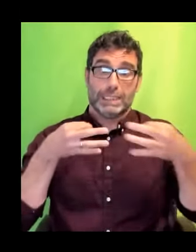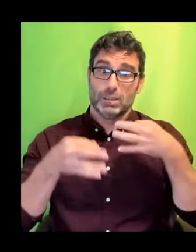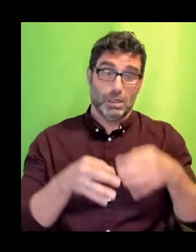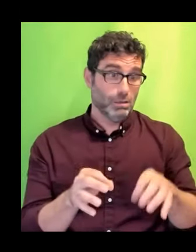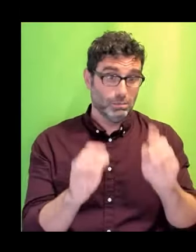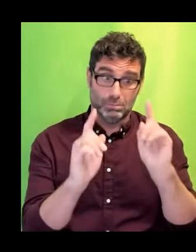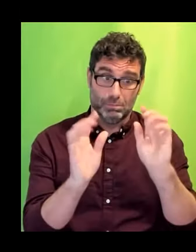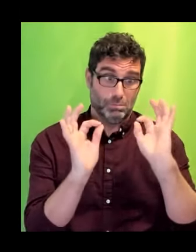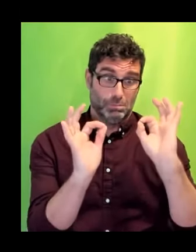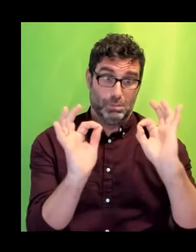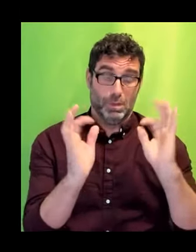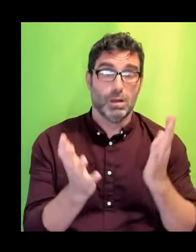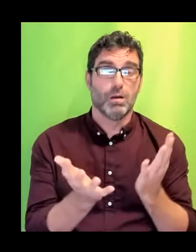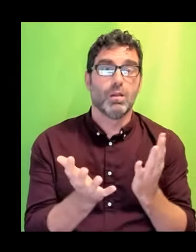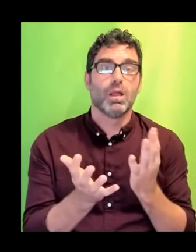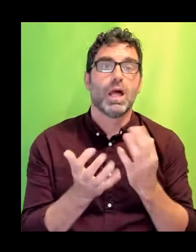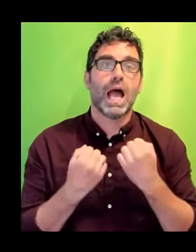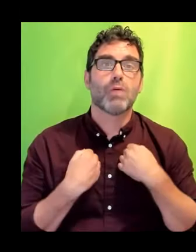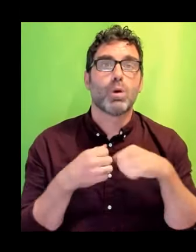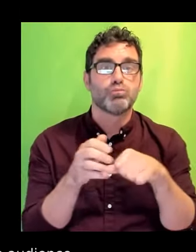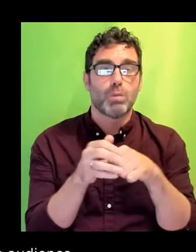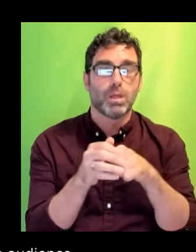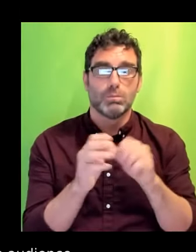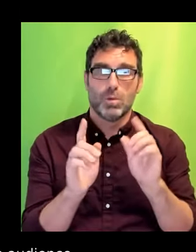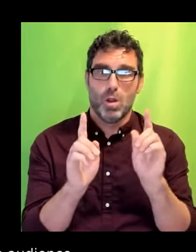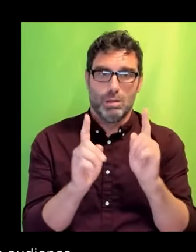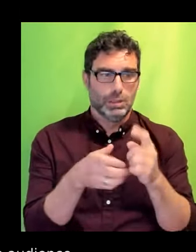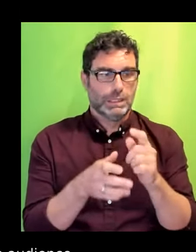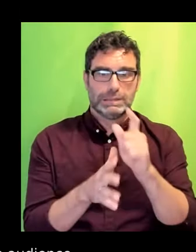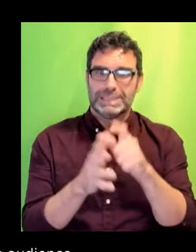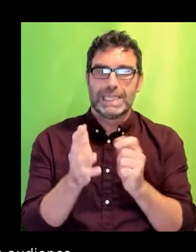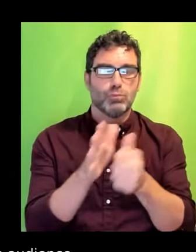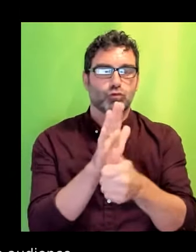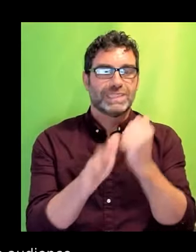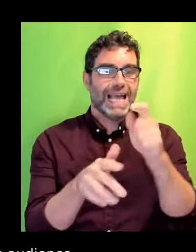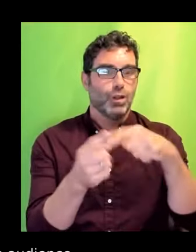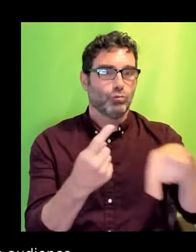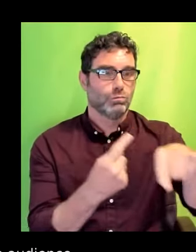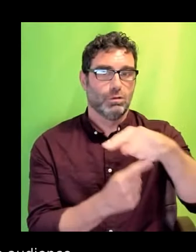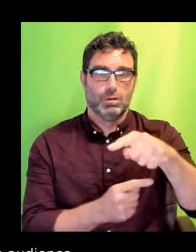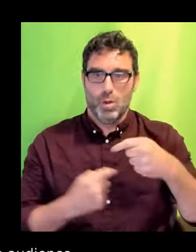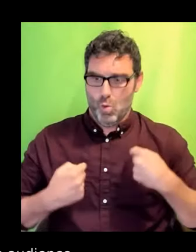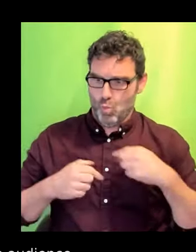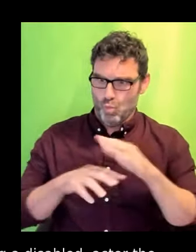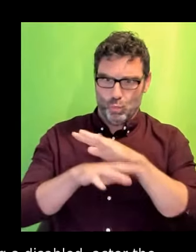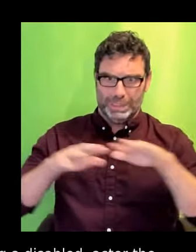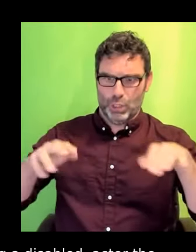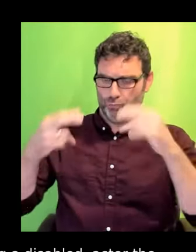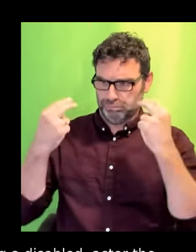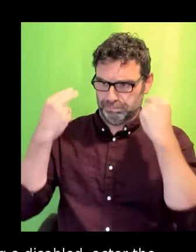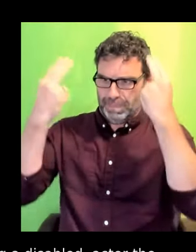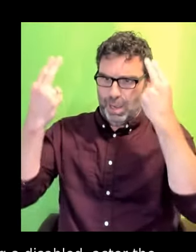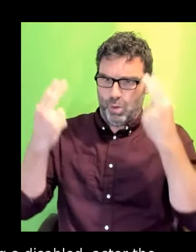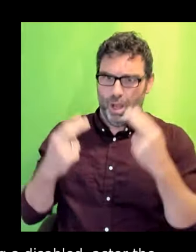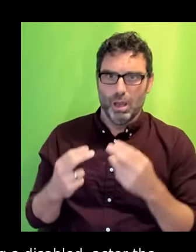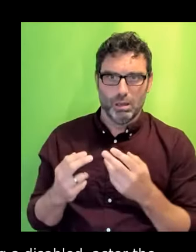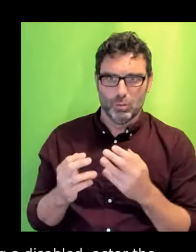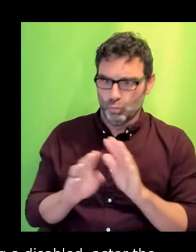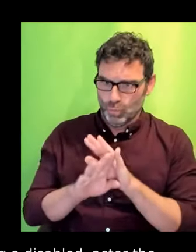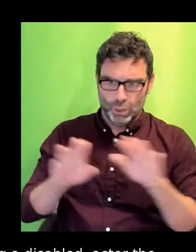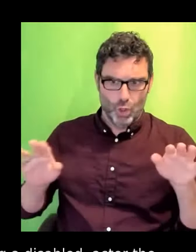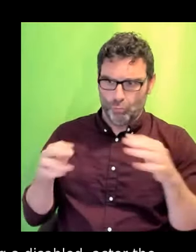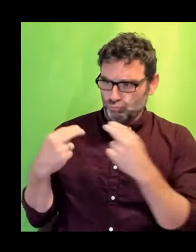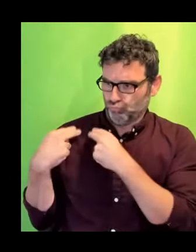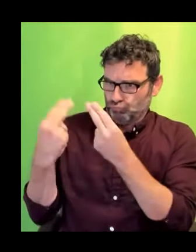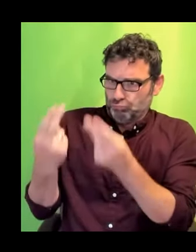disabled talent. And when we do, we do not value the stories they tell. And this is still an industry in which disabled